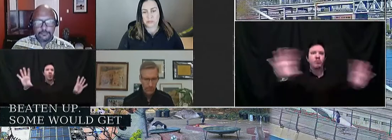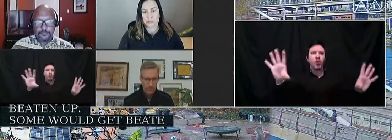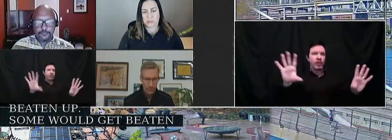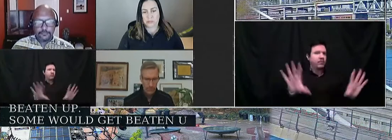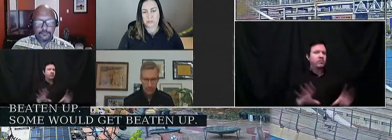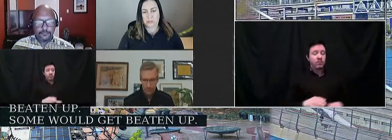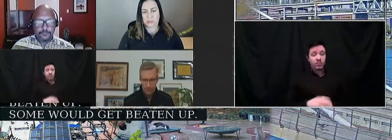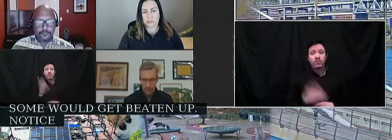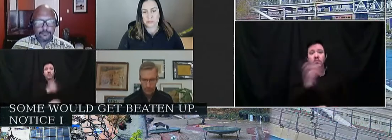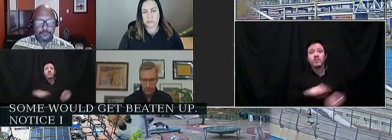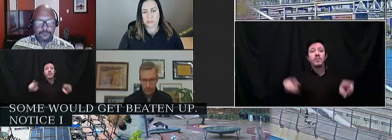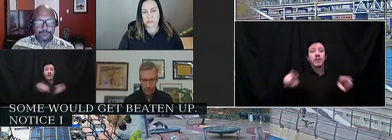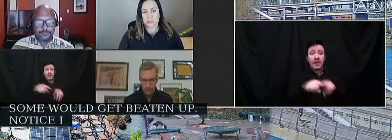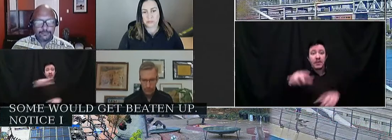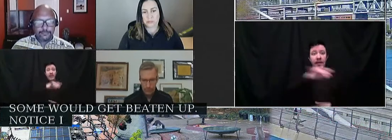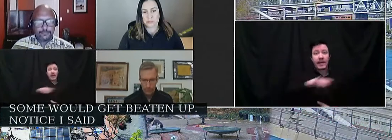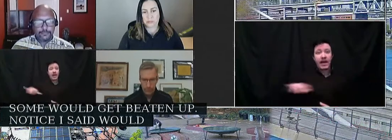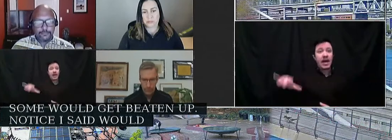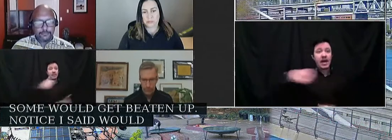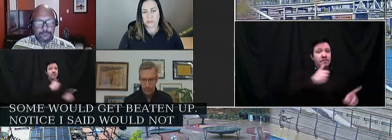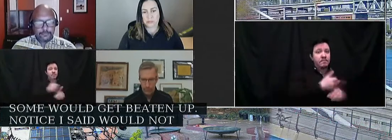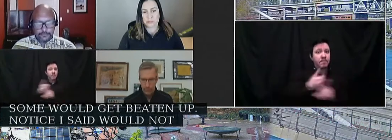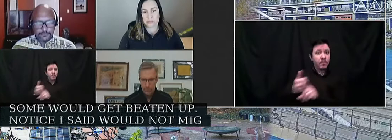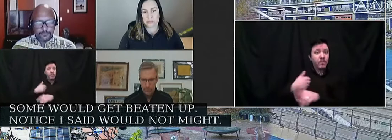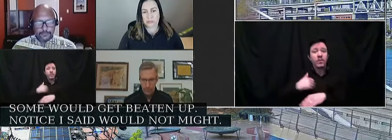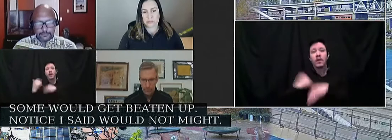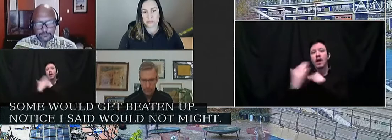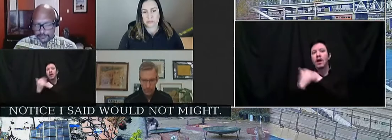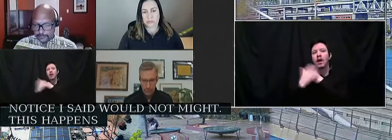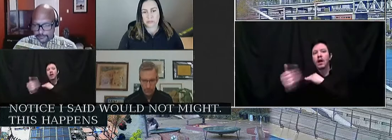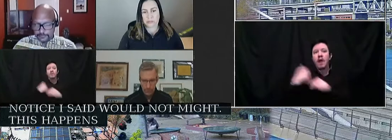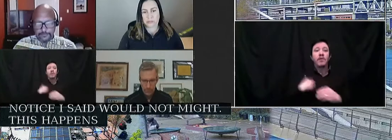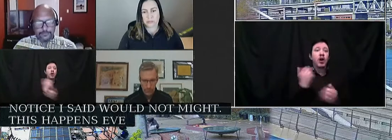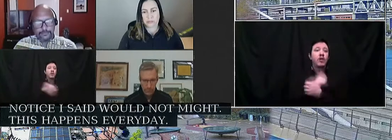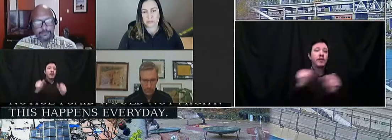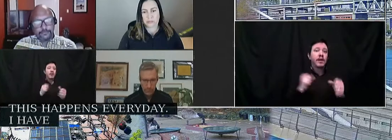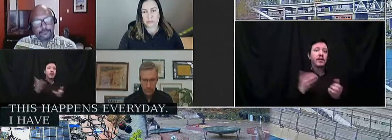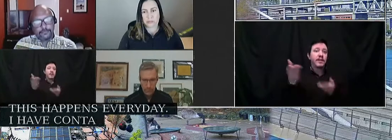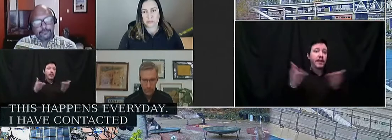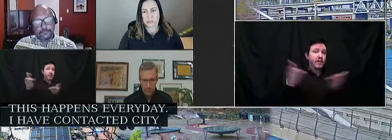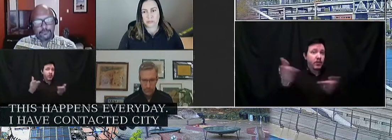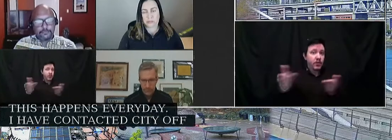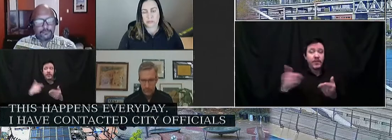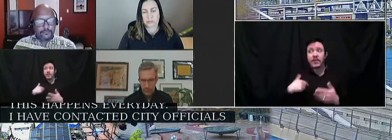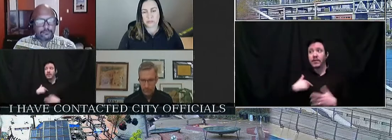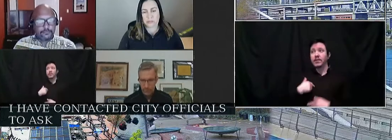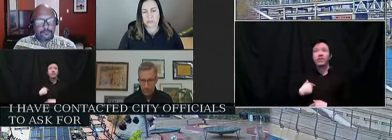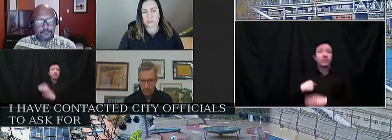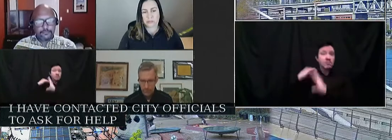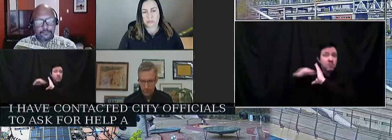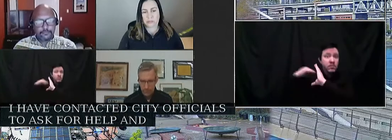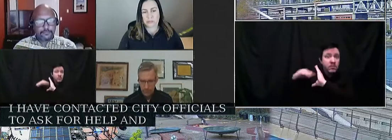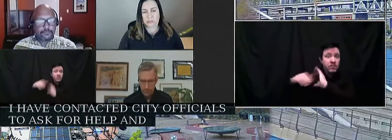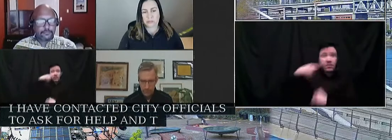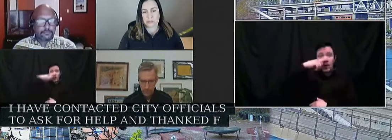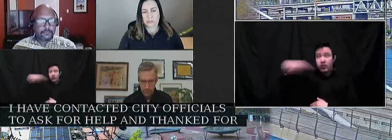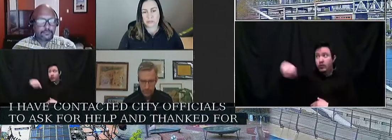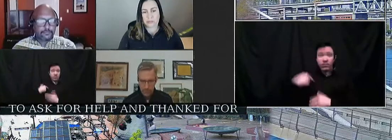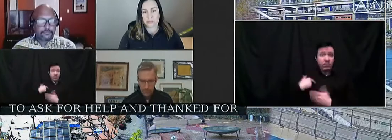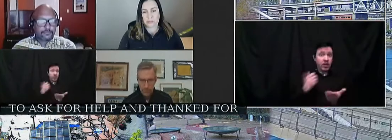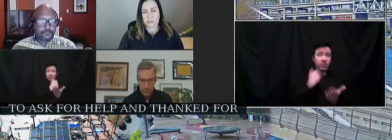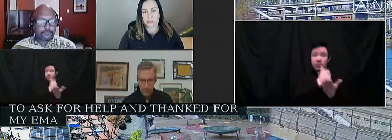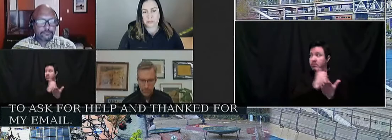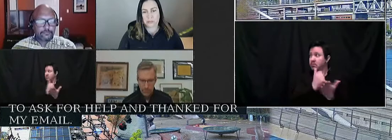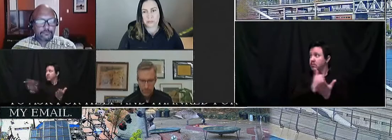mention on the surrounding streets. I've contacted clean and safe and city officials to ask for help and have been thanked for my email, sent PDFs that outline